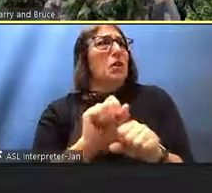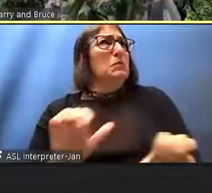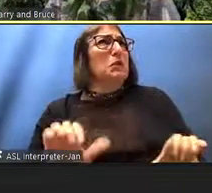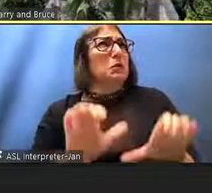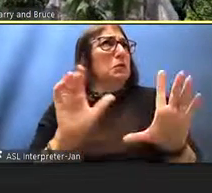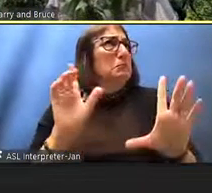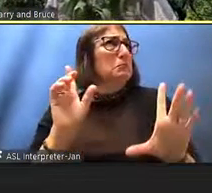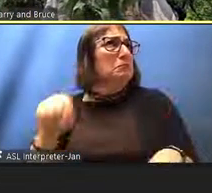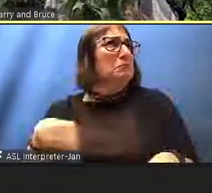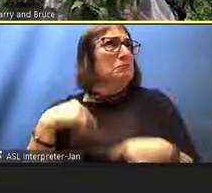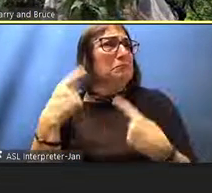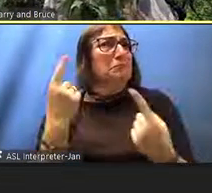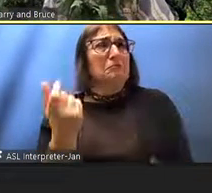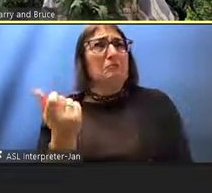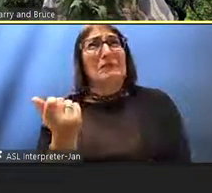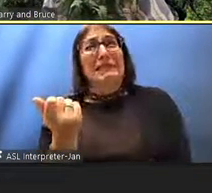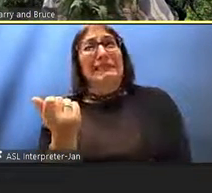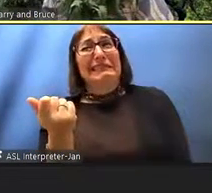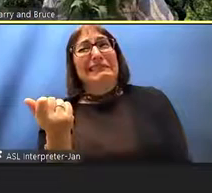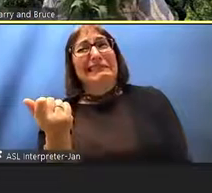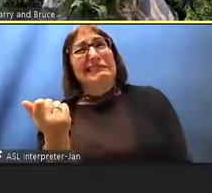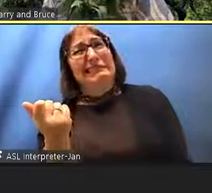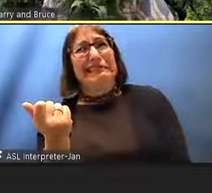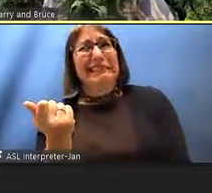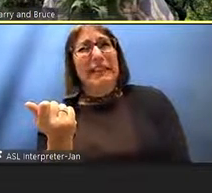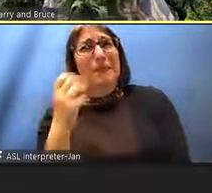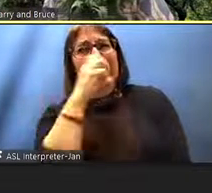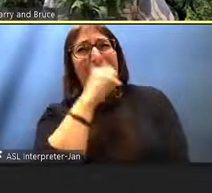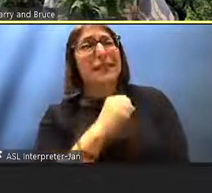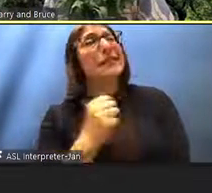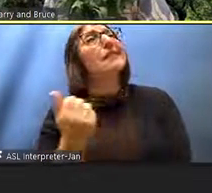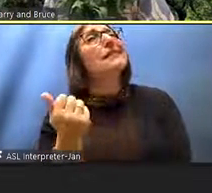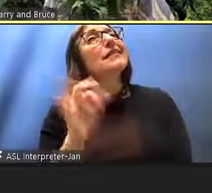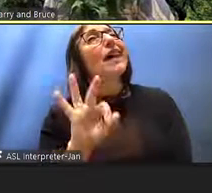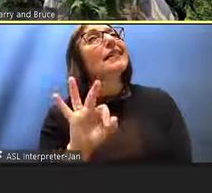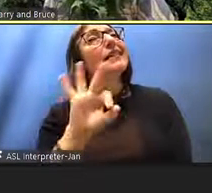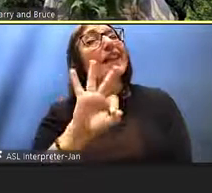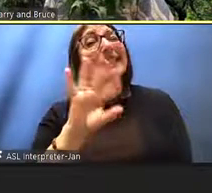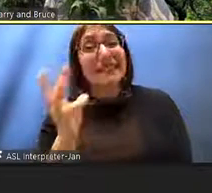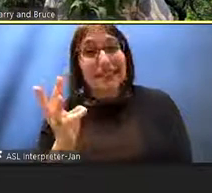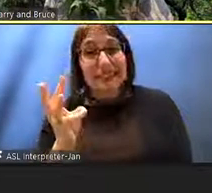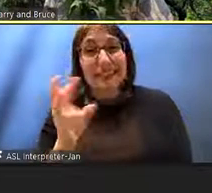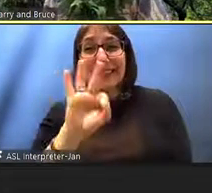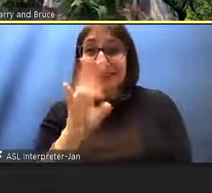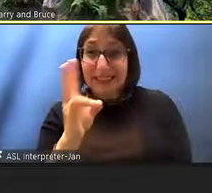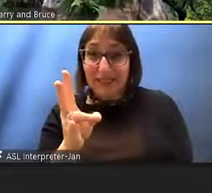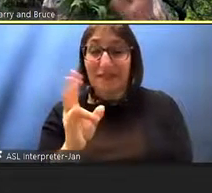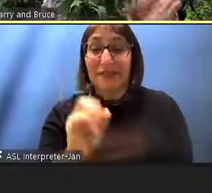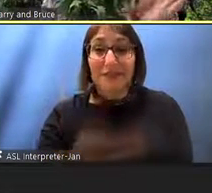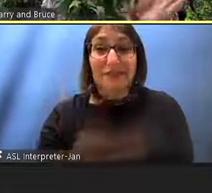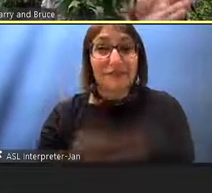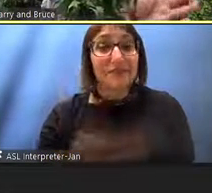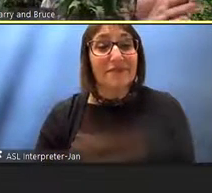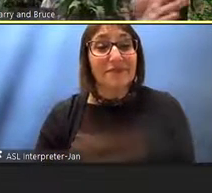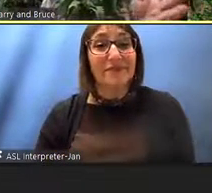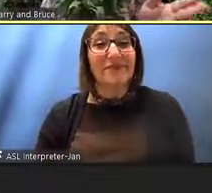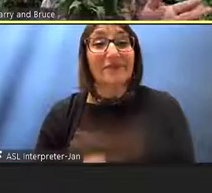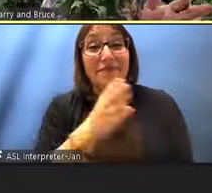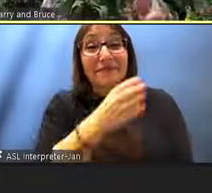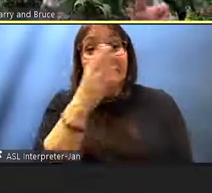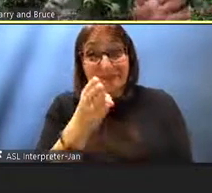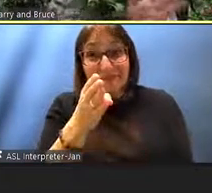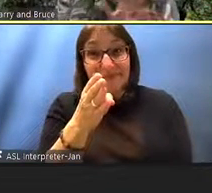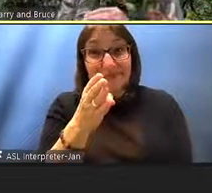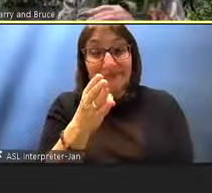I'm guessing here. I'm not sure, 1996, 97 or so. And of course, next to him, to